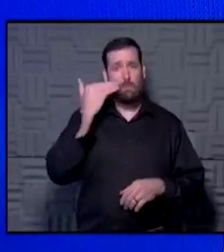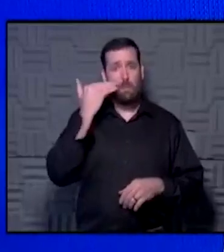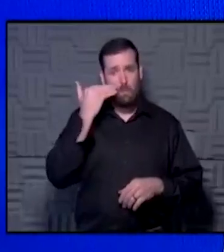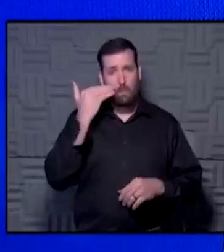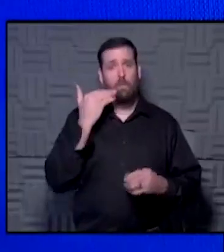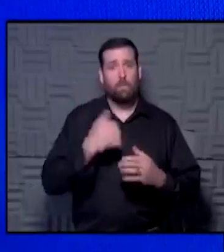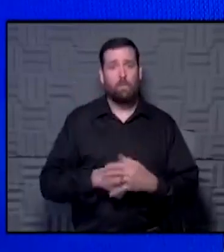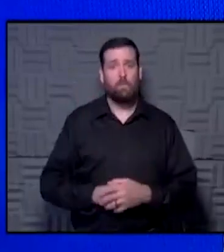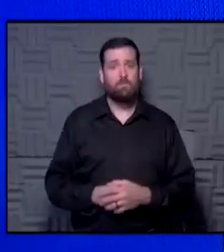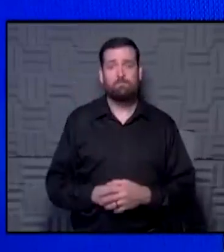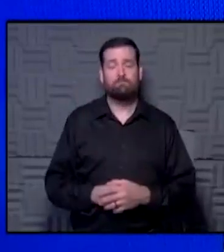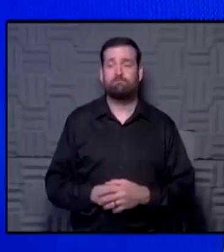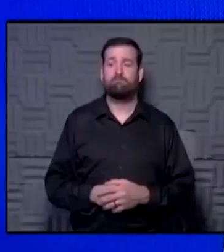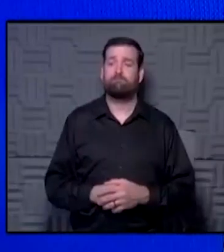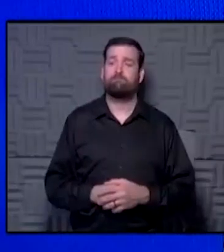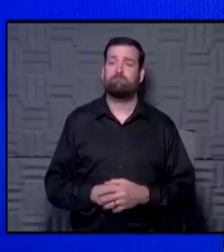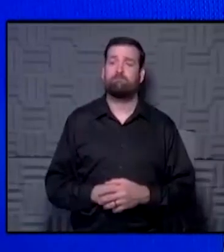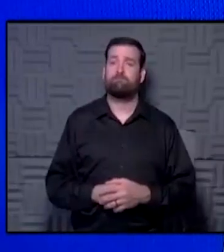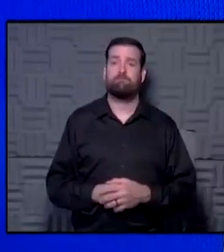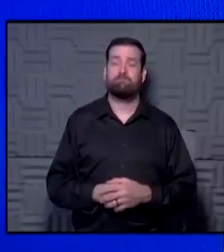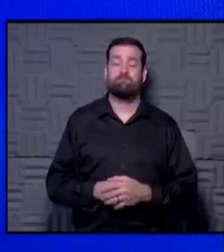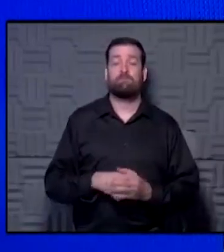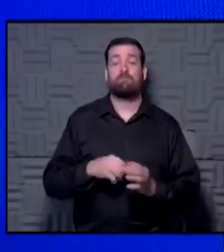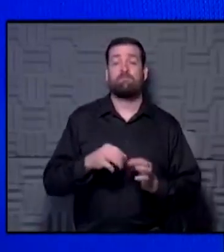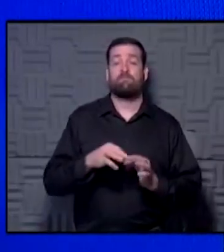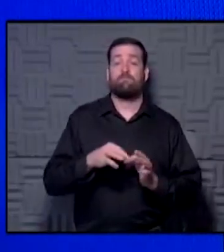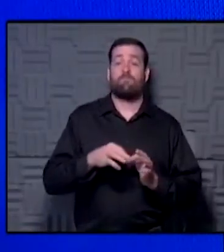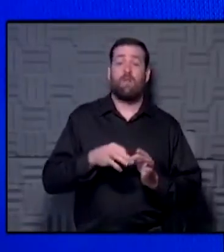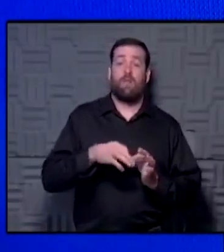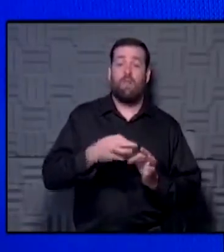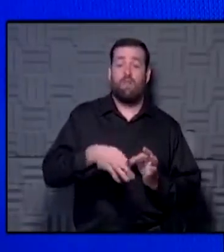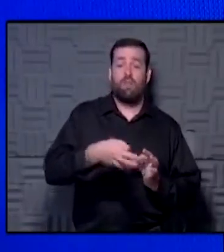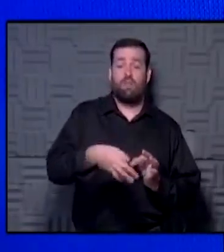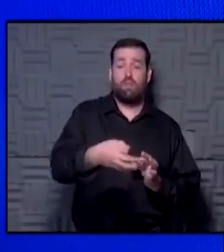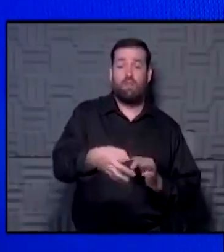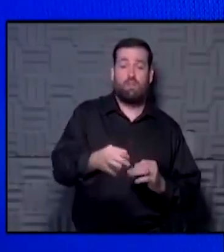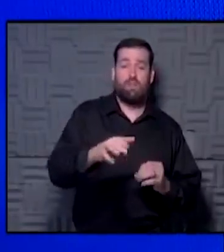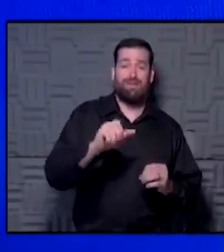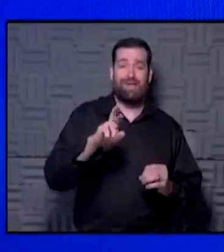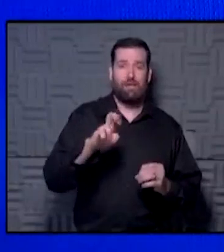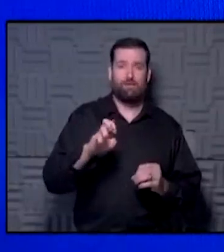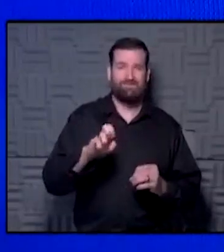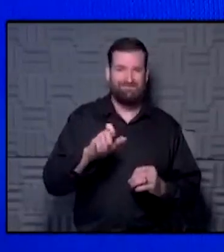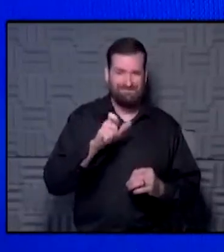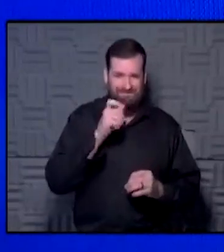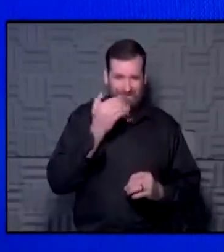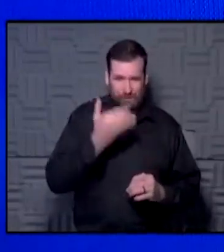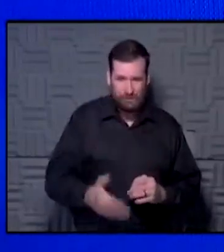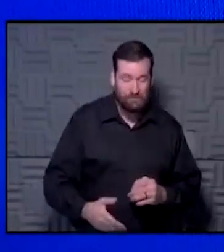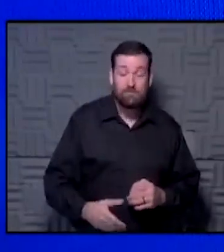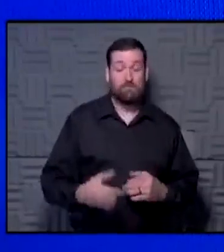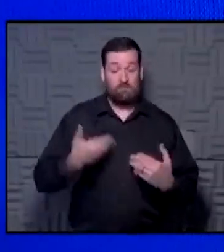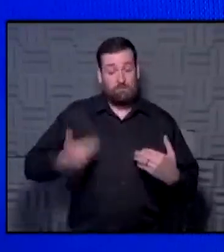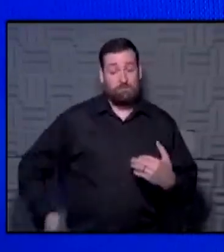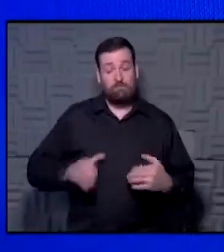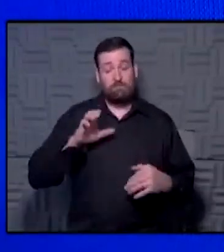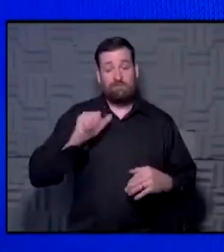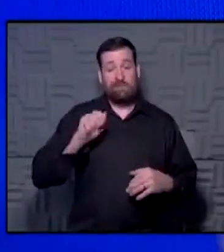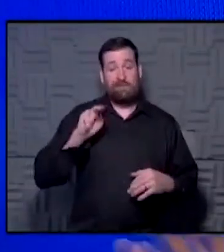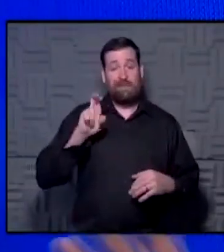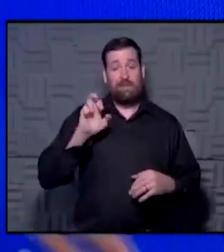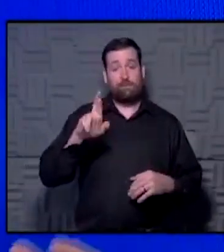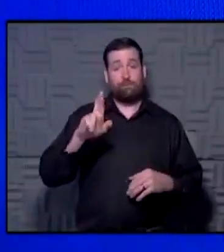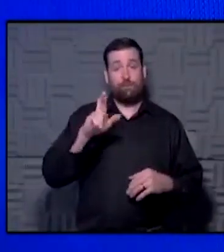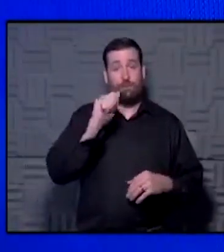you don't, delaying care is not good care. And as a cancer patient, I'll just tell you that, just